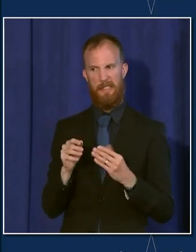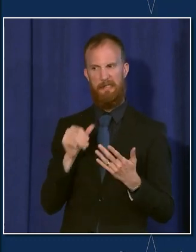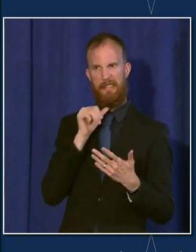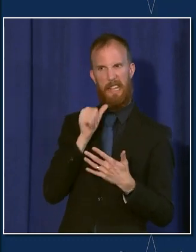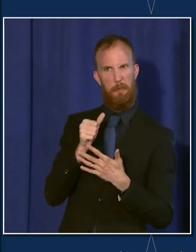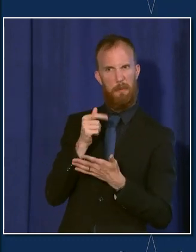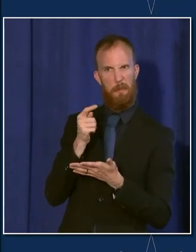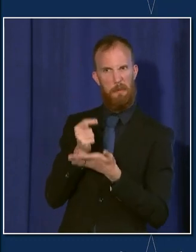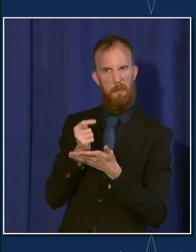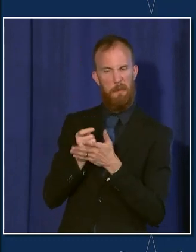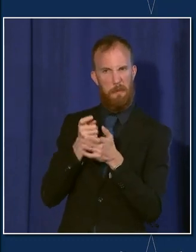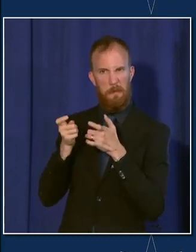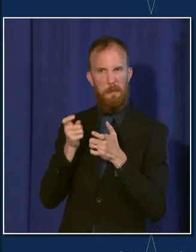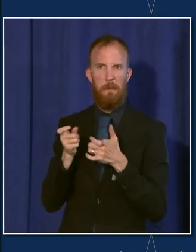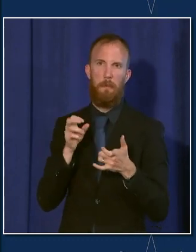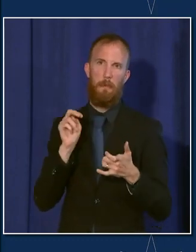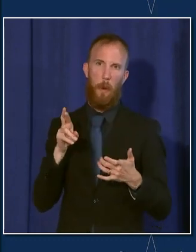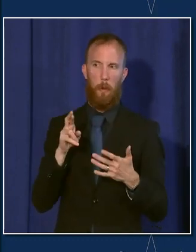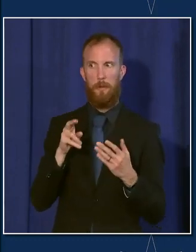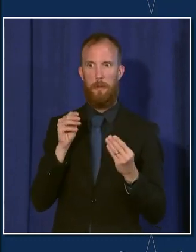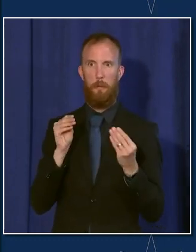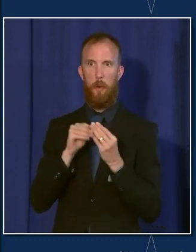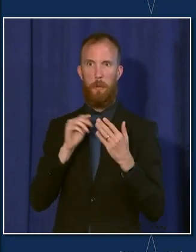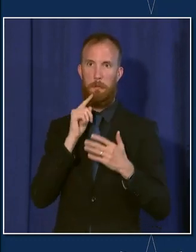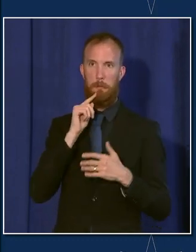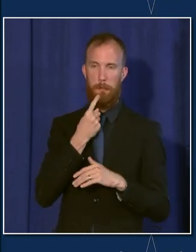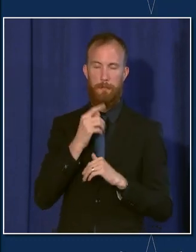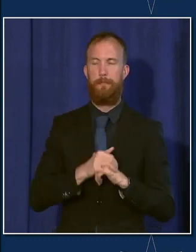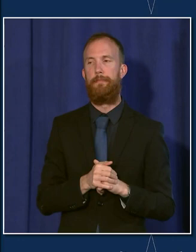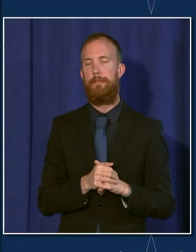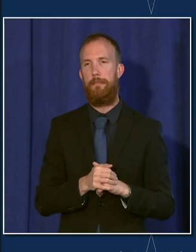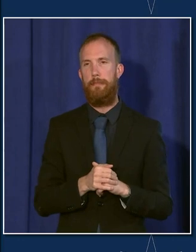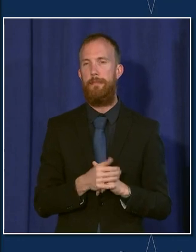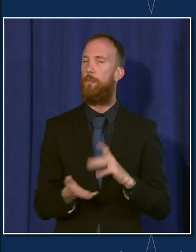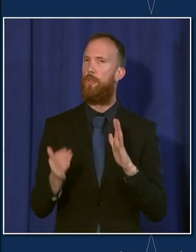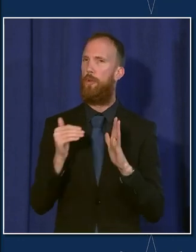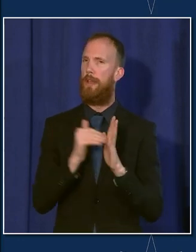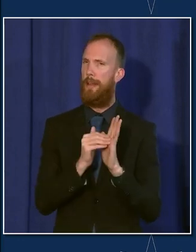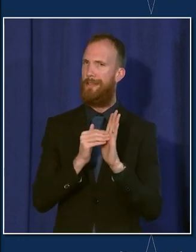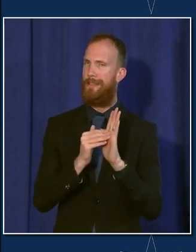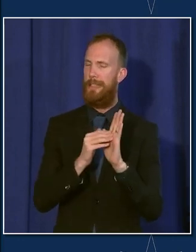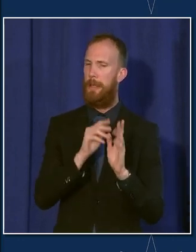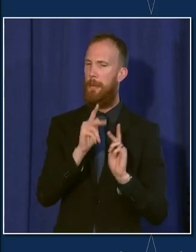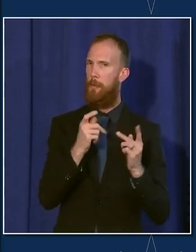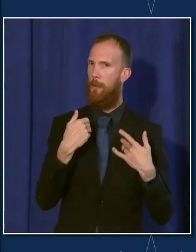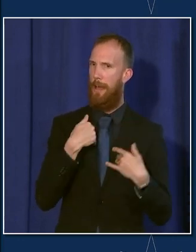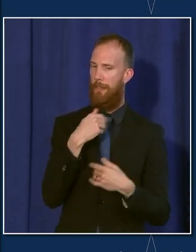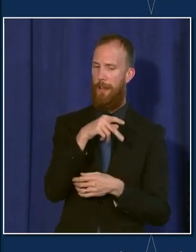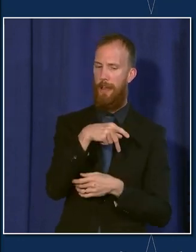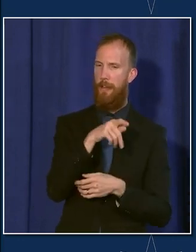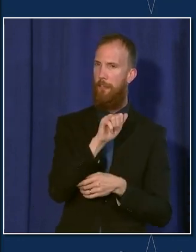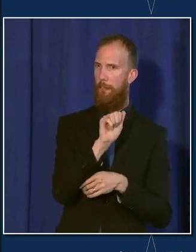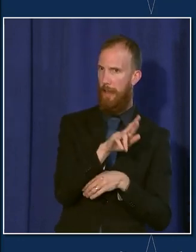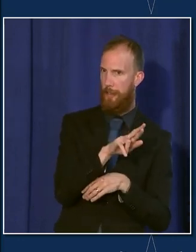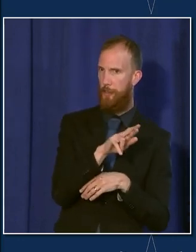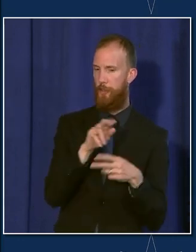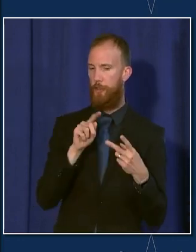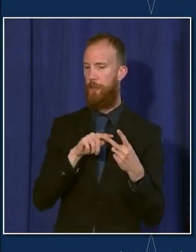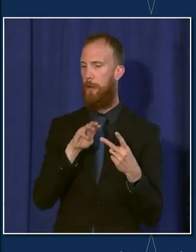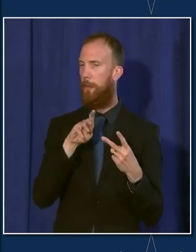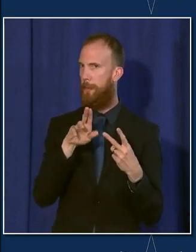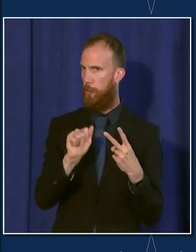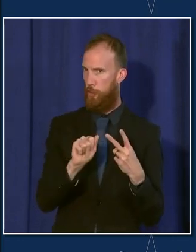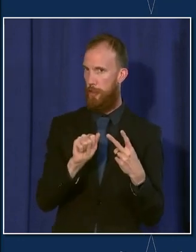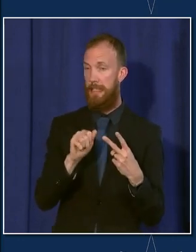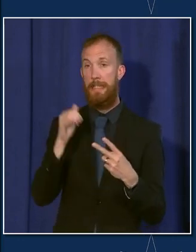talk to them about the timing of that dose. This is only for people who receive Pfizer and Moderna. It does not apply at this point to people who have